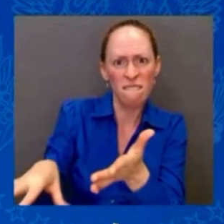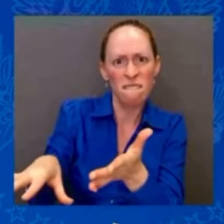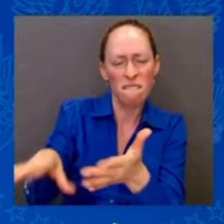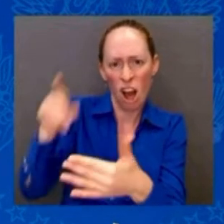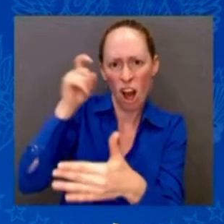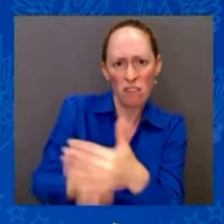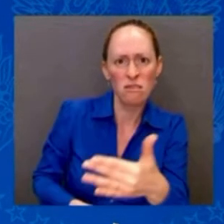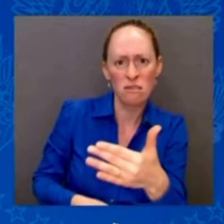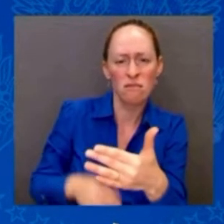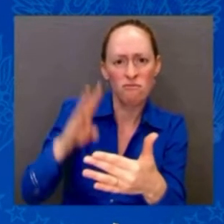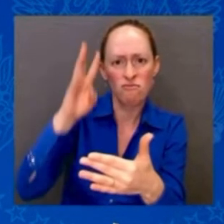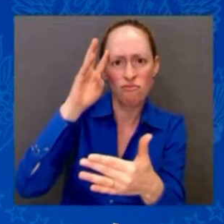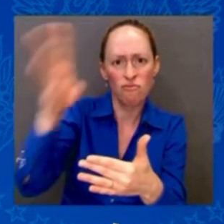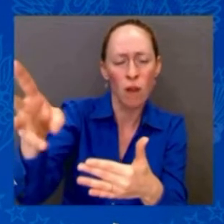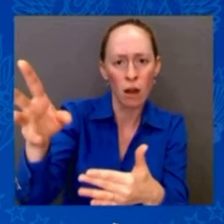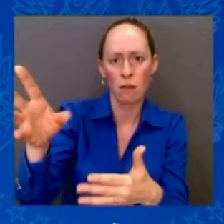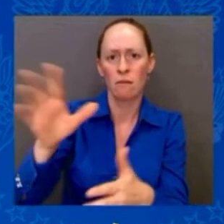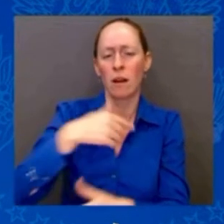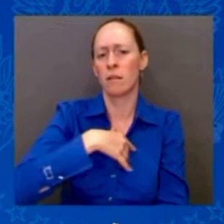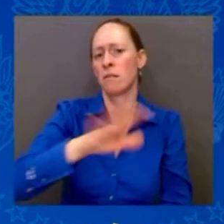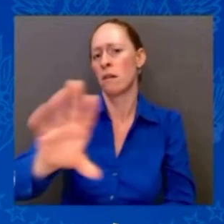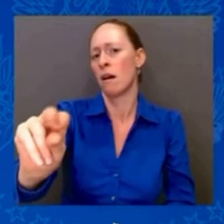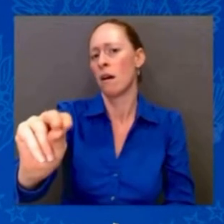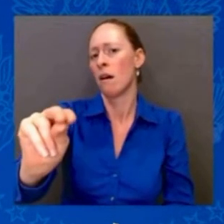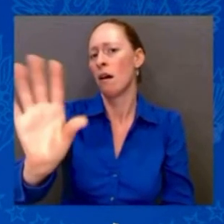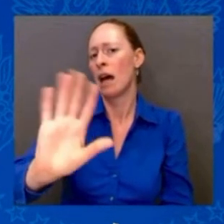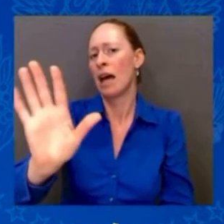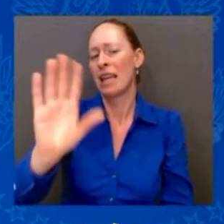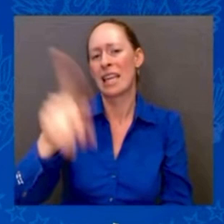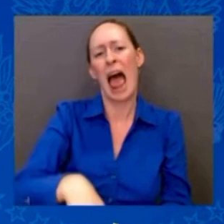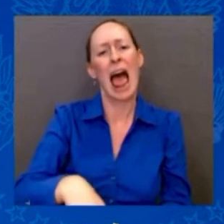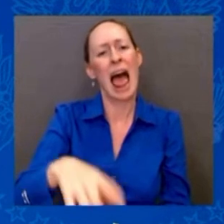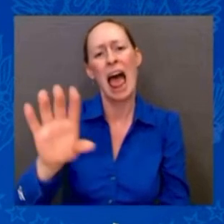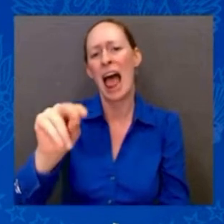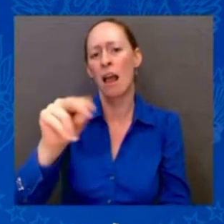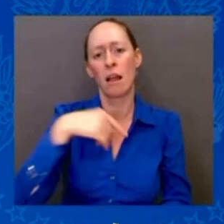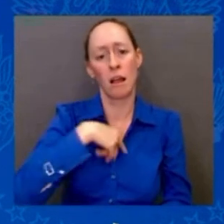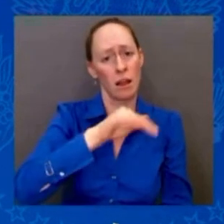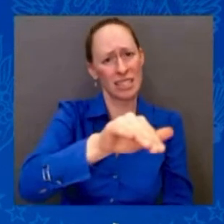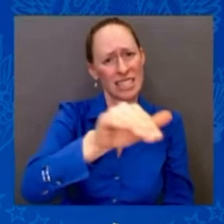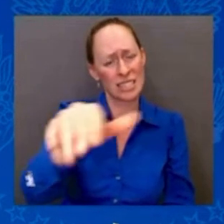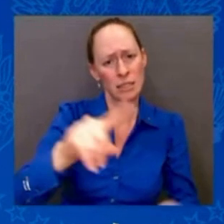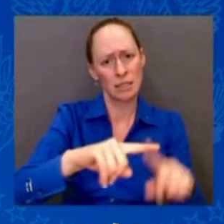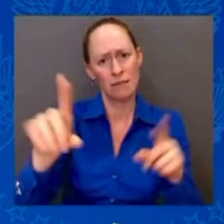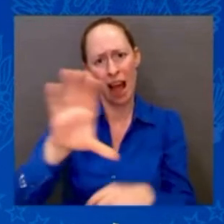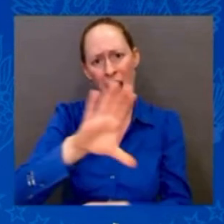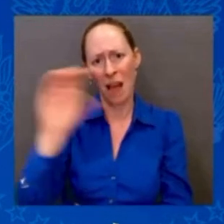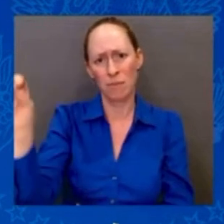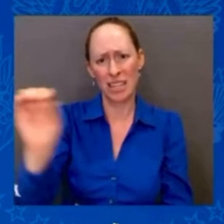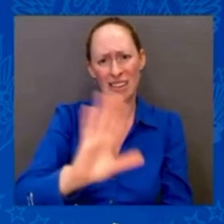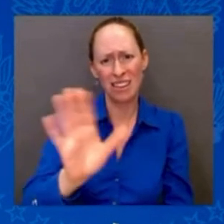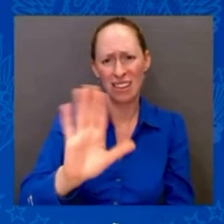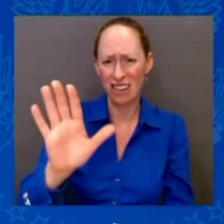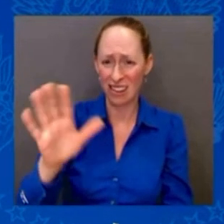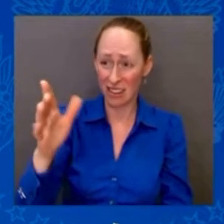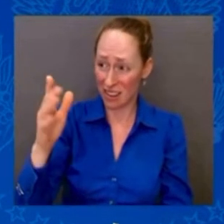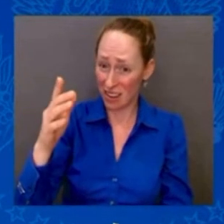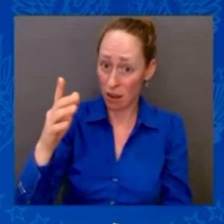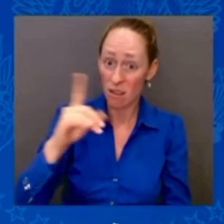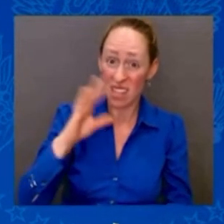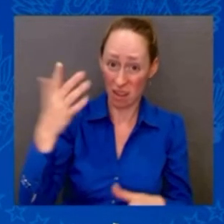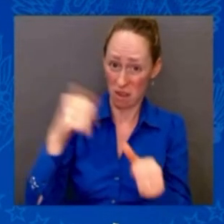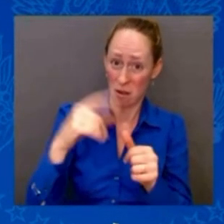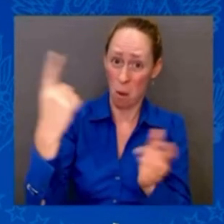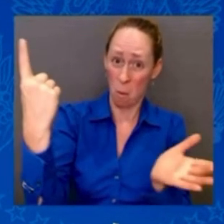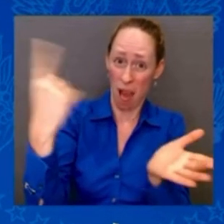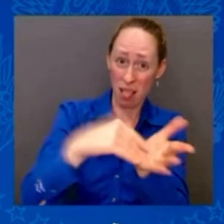pay higher prices for everyday goods coming into our country. Since then, we've seen ocean shipping container rates come down